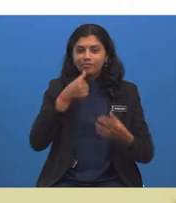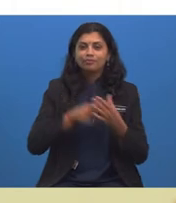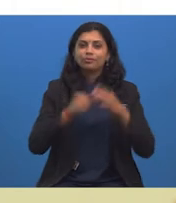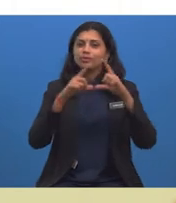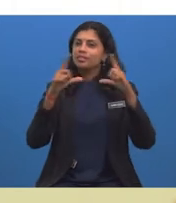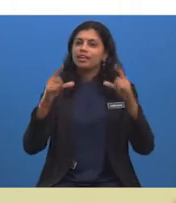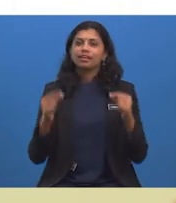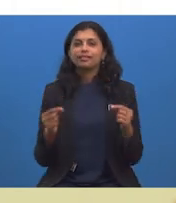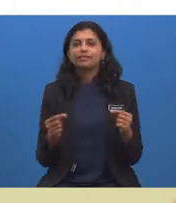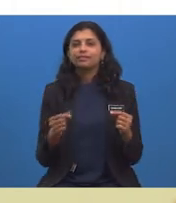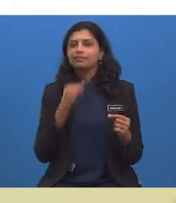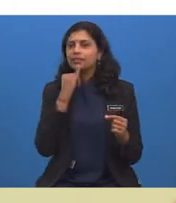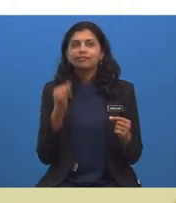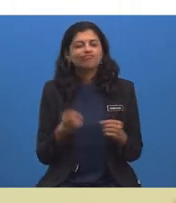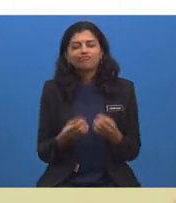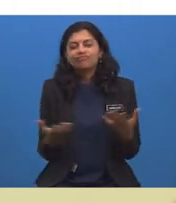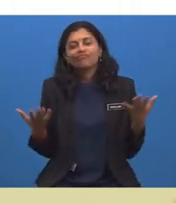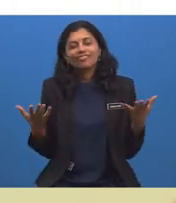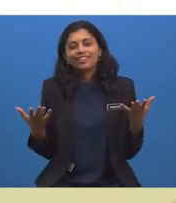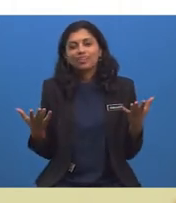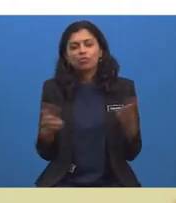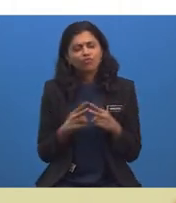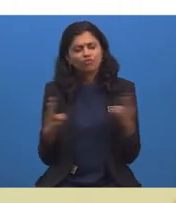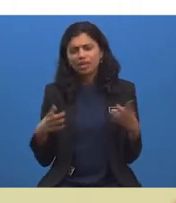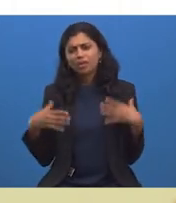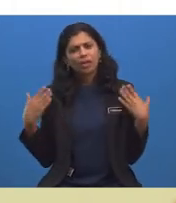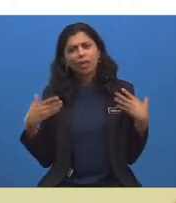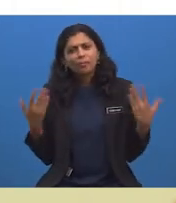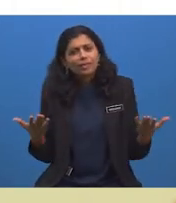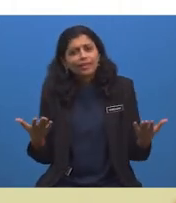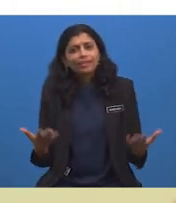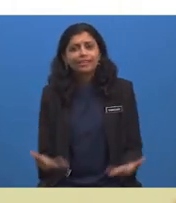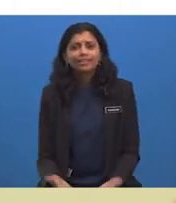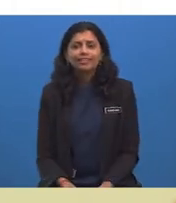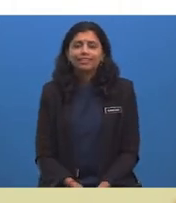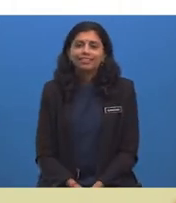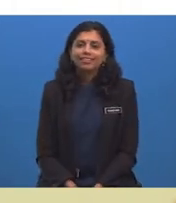is an indescribable happy feeling.